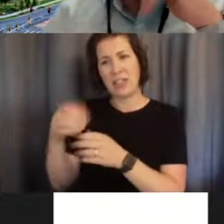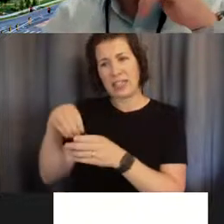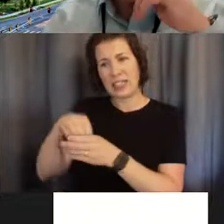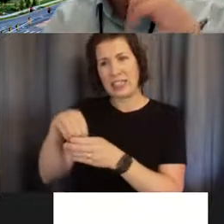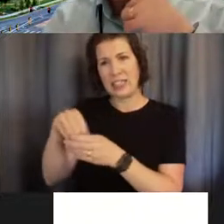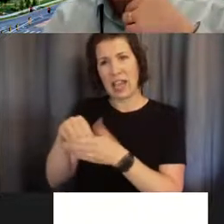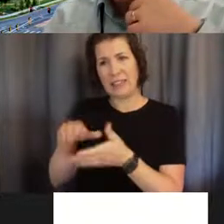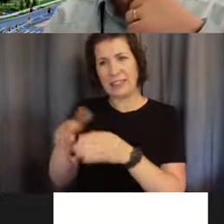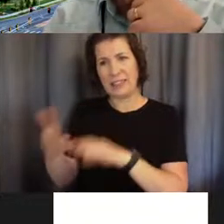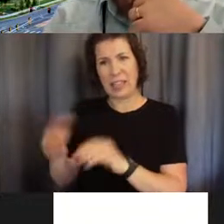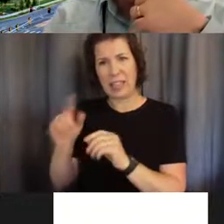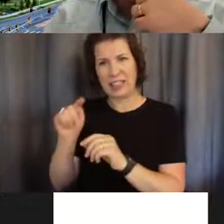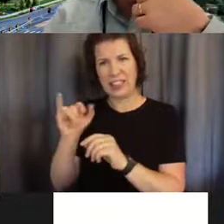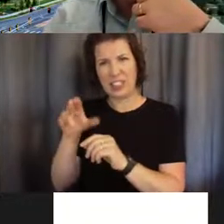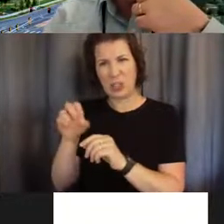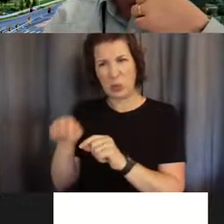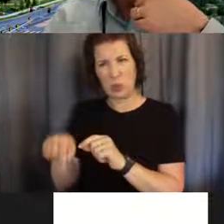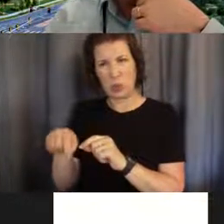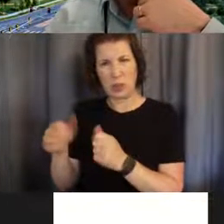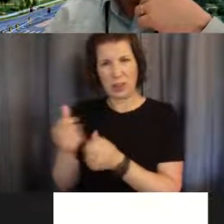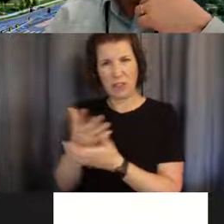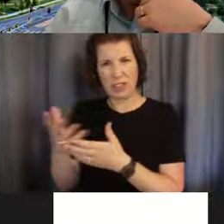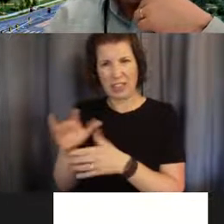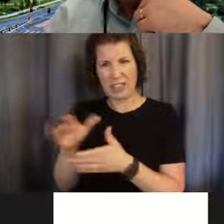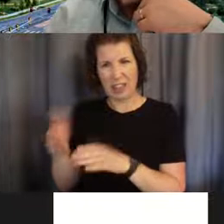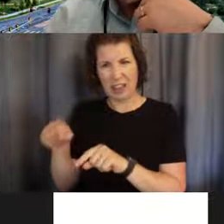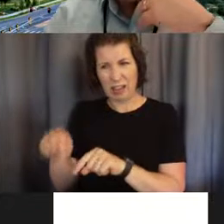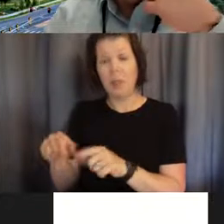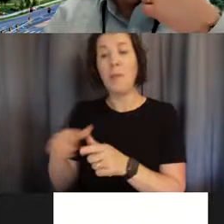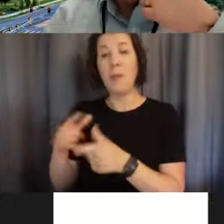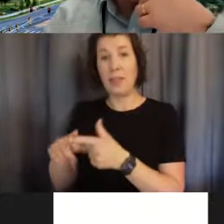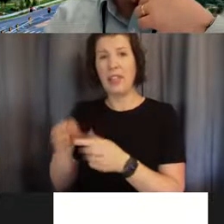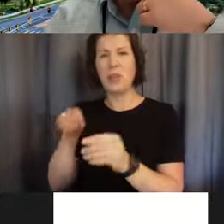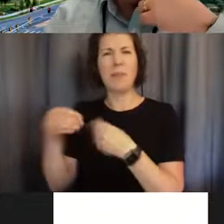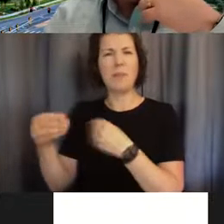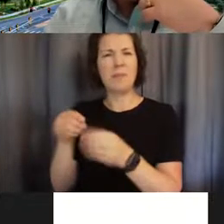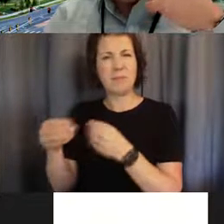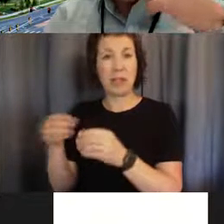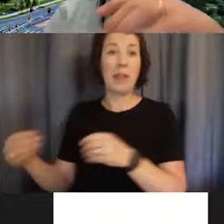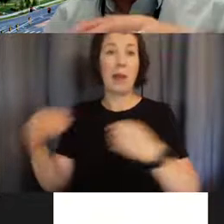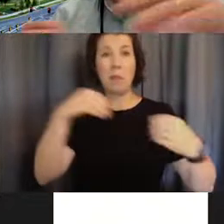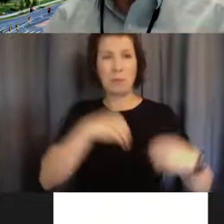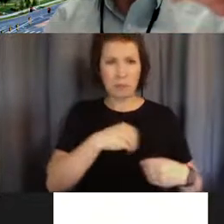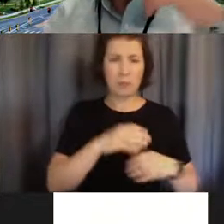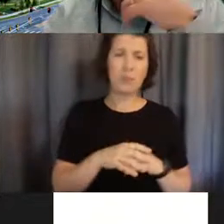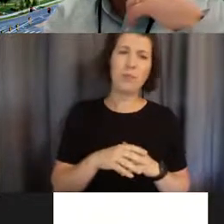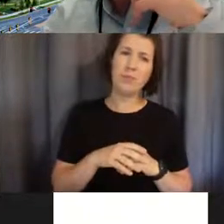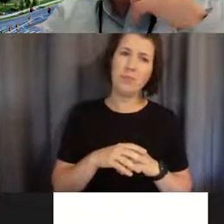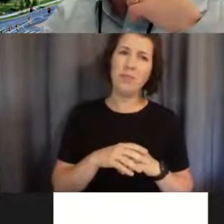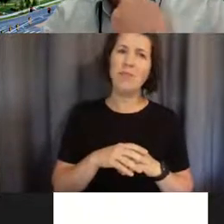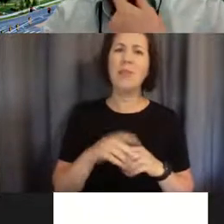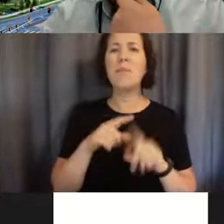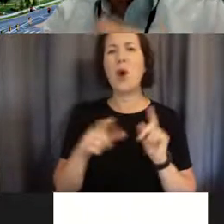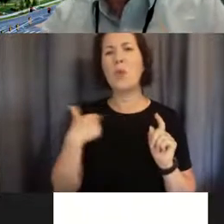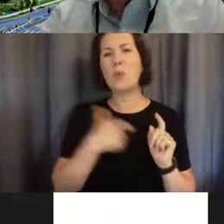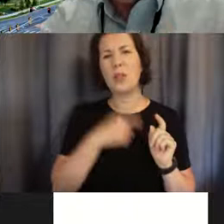like a plastic and these can work really well in the short term. But in the long term, we find that they just become scar